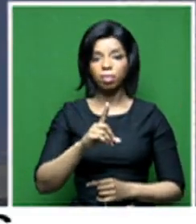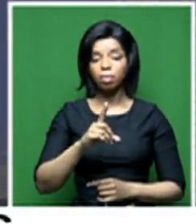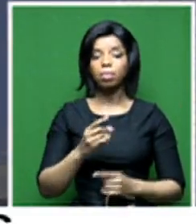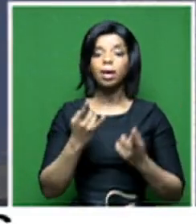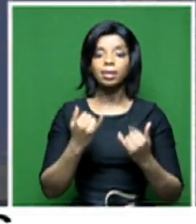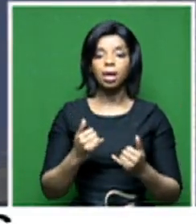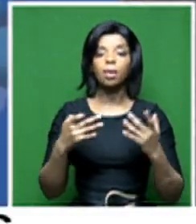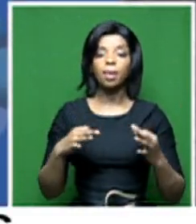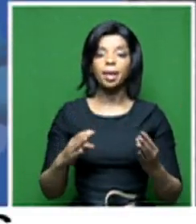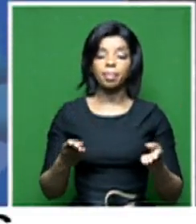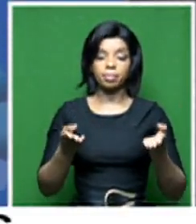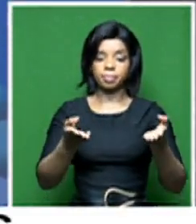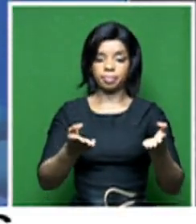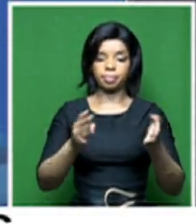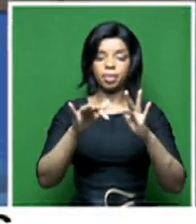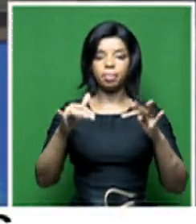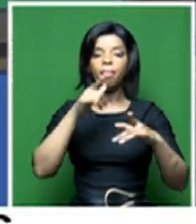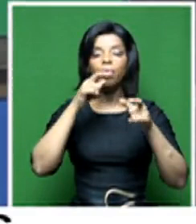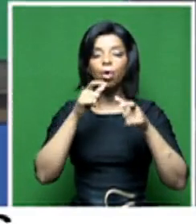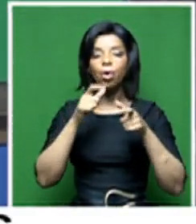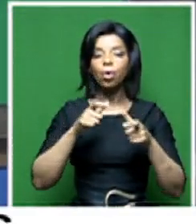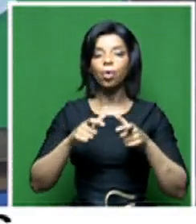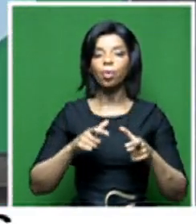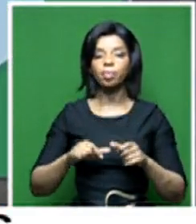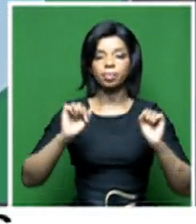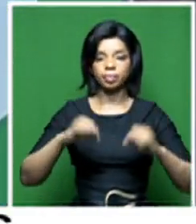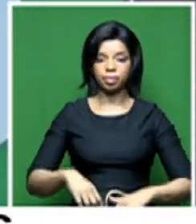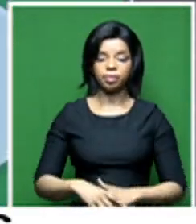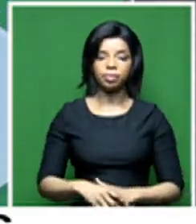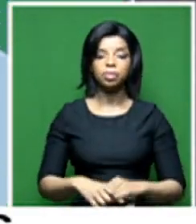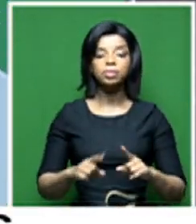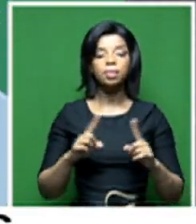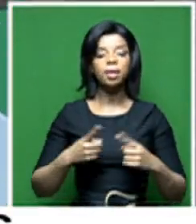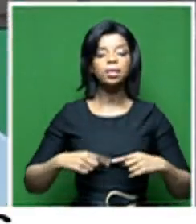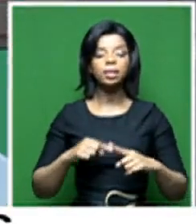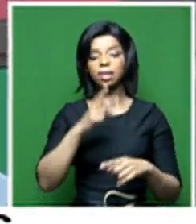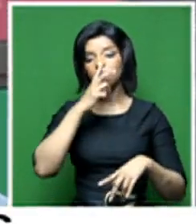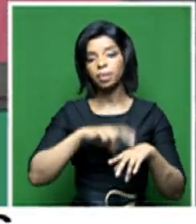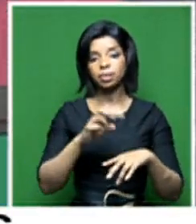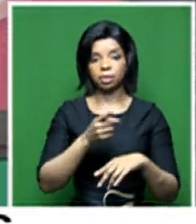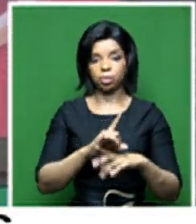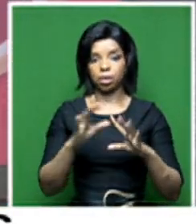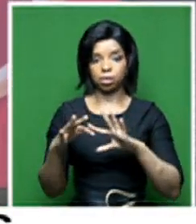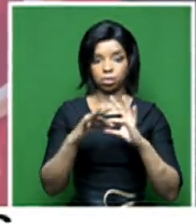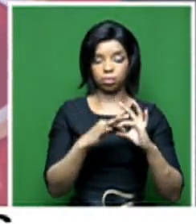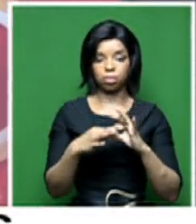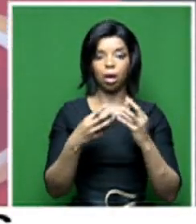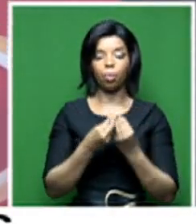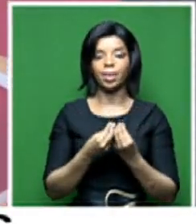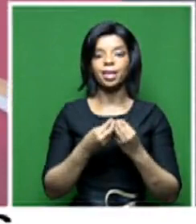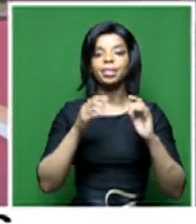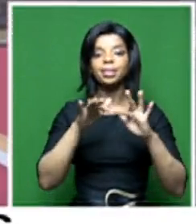So, I think what we really need to preoccupy ourselves with a society is to note that we cannot afford